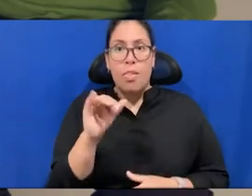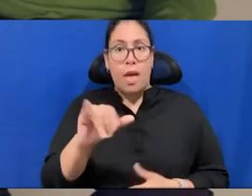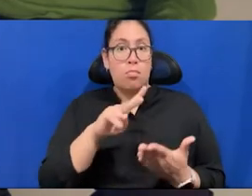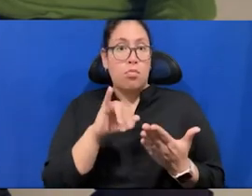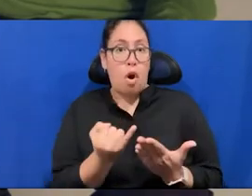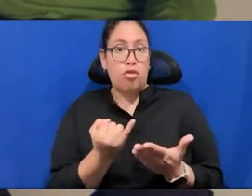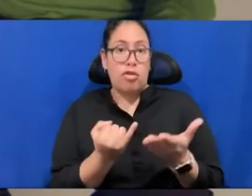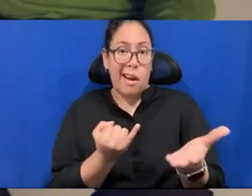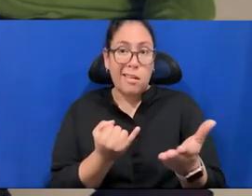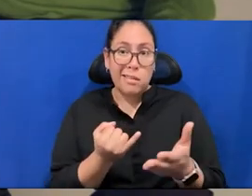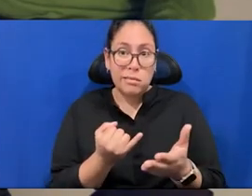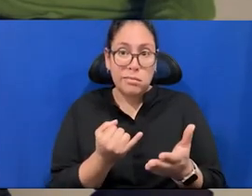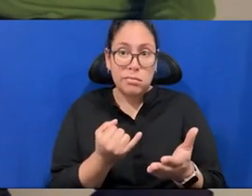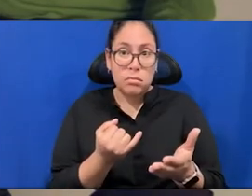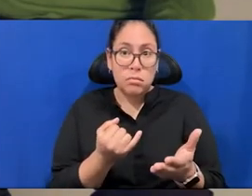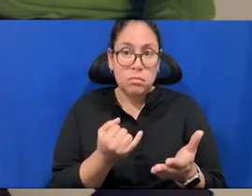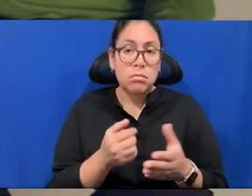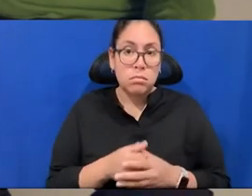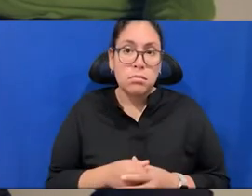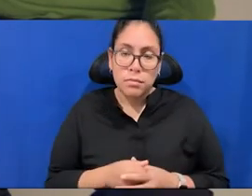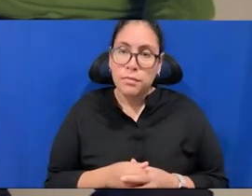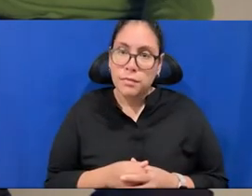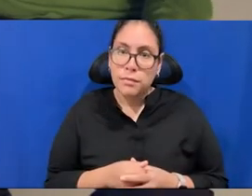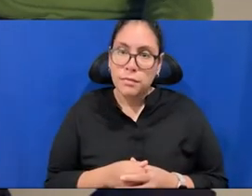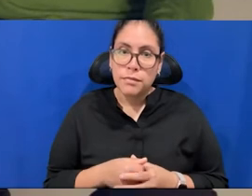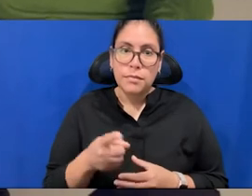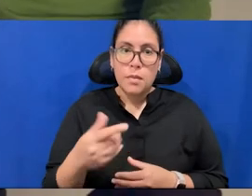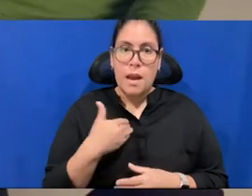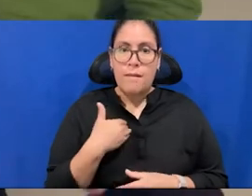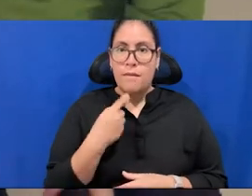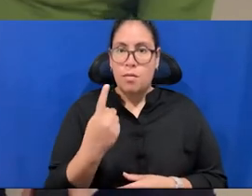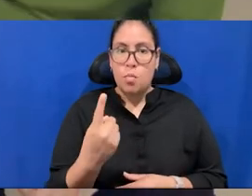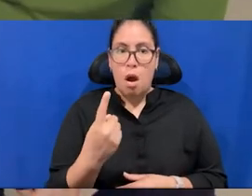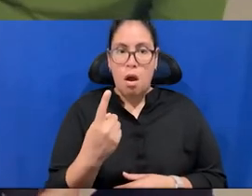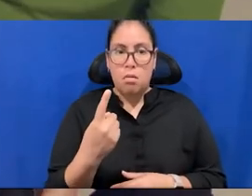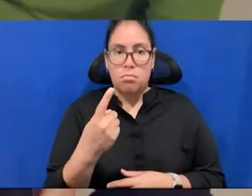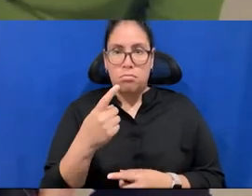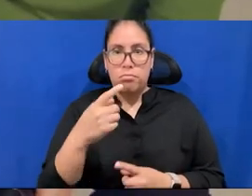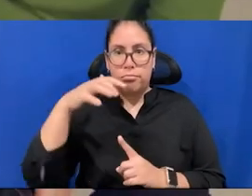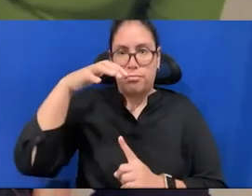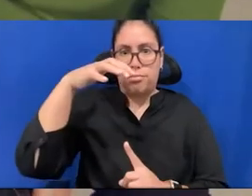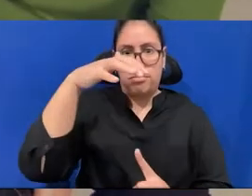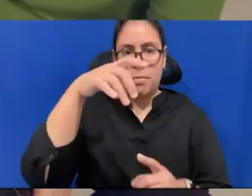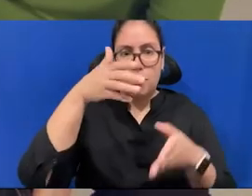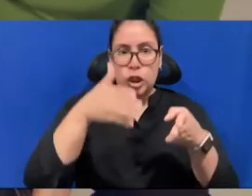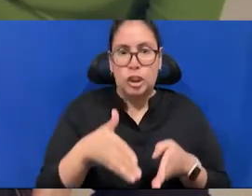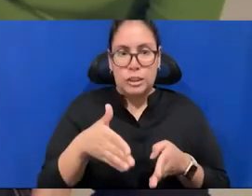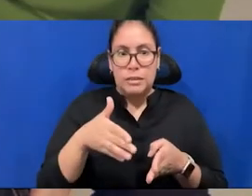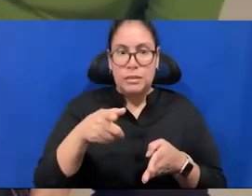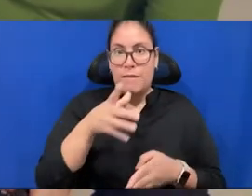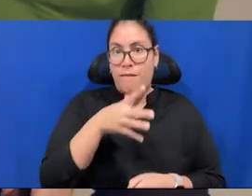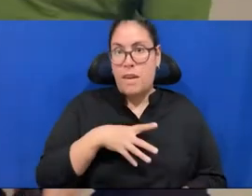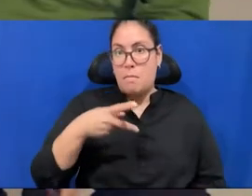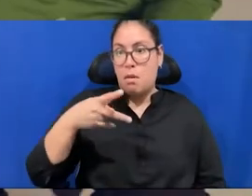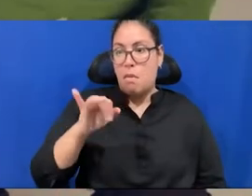Leticia Marquez, a female pilot in Argentina that for the first time was able to lift up herself in the air without any